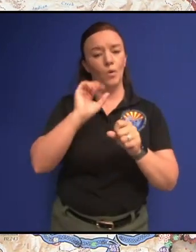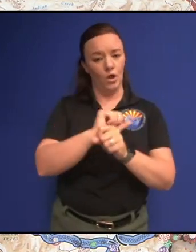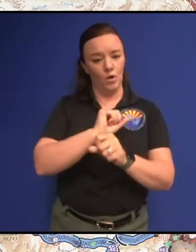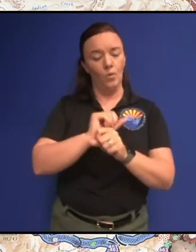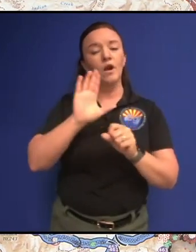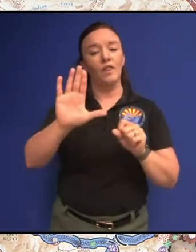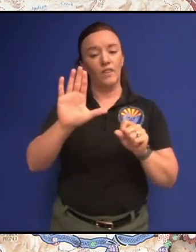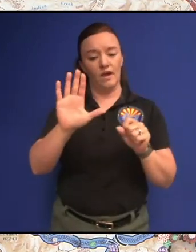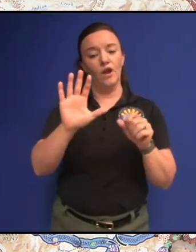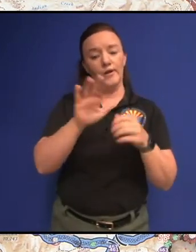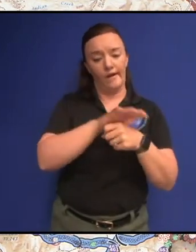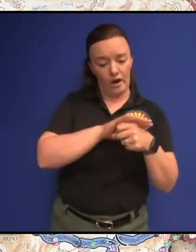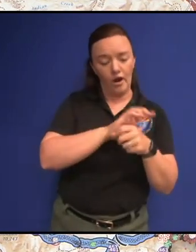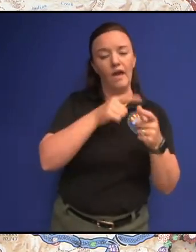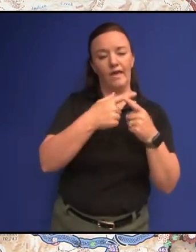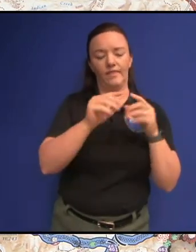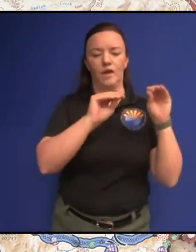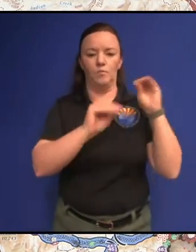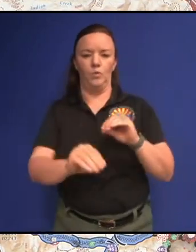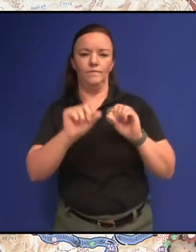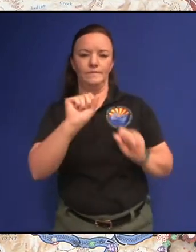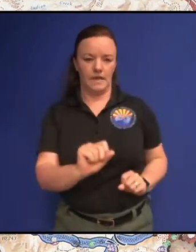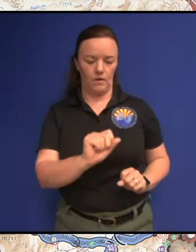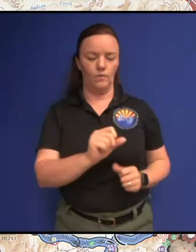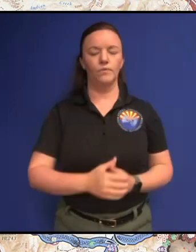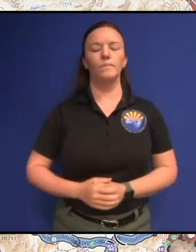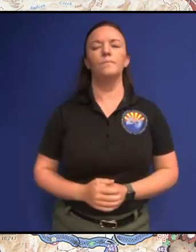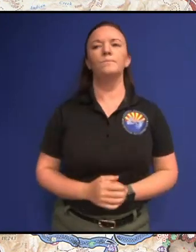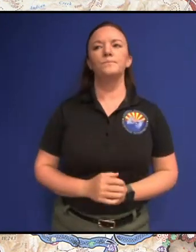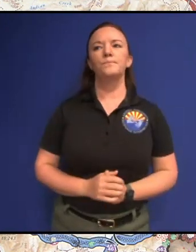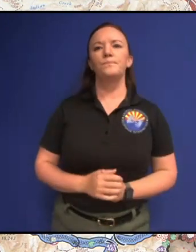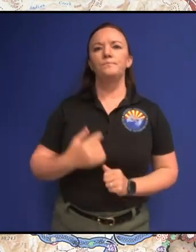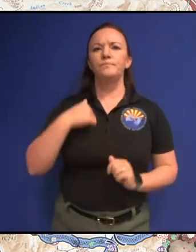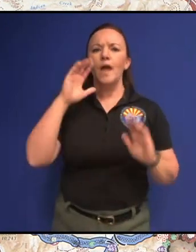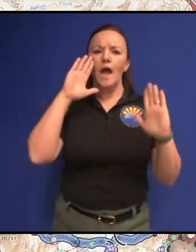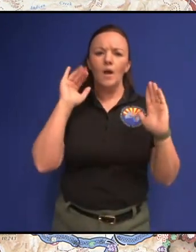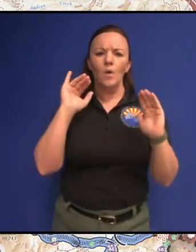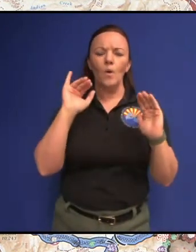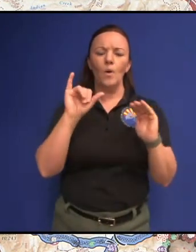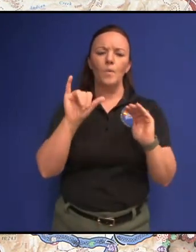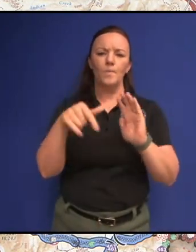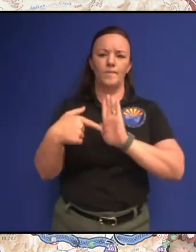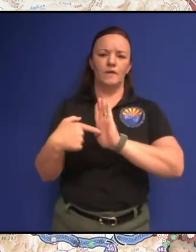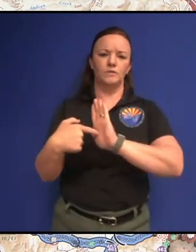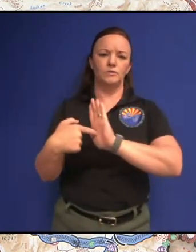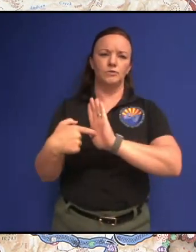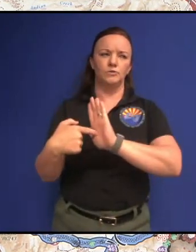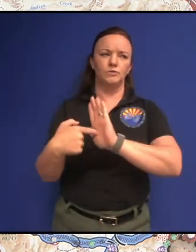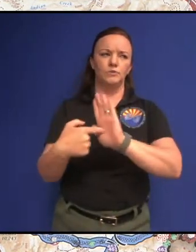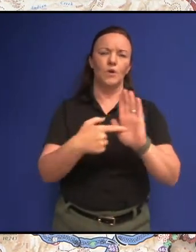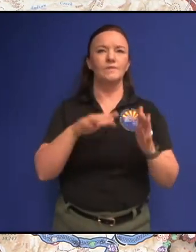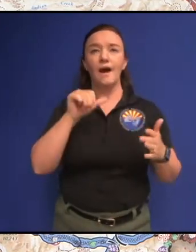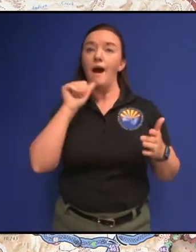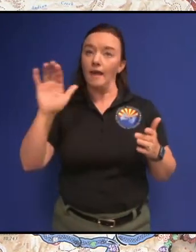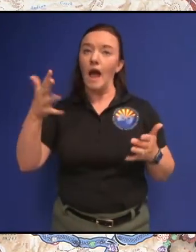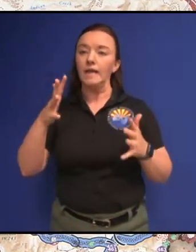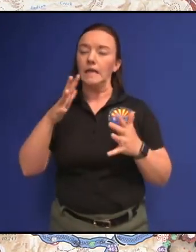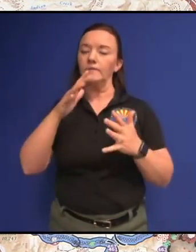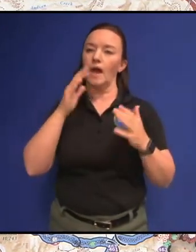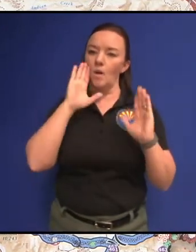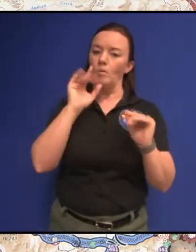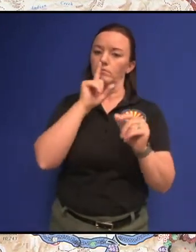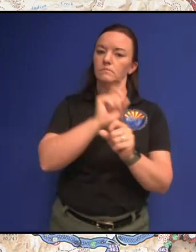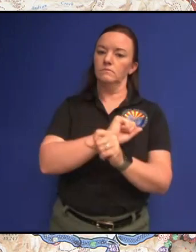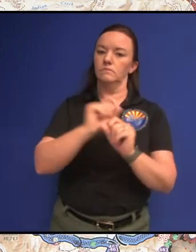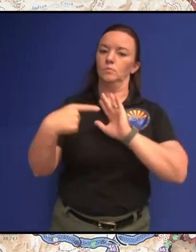and I hope this kind of illustrate this illustrates not kind of illustrates but that this illustrates why